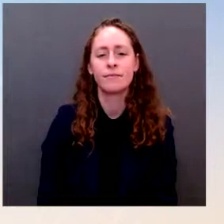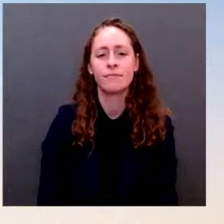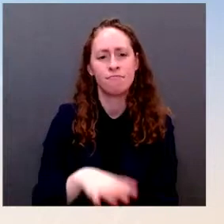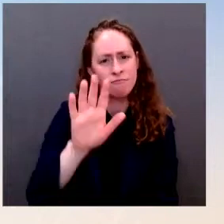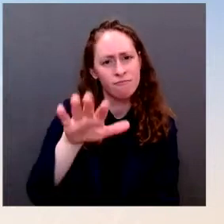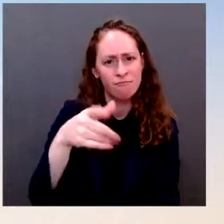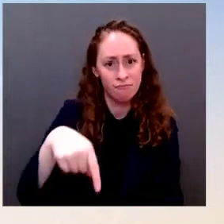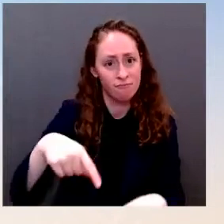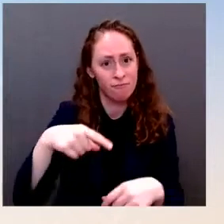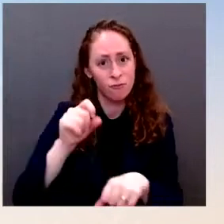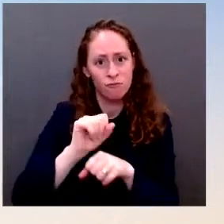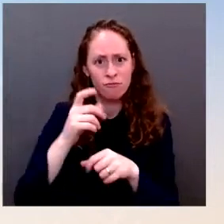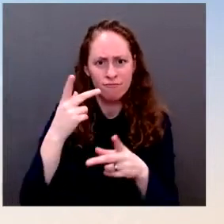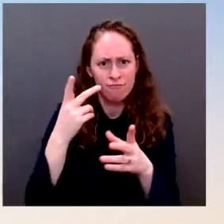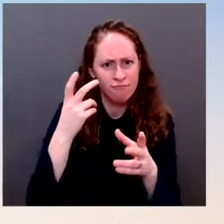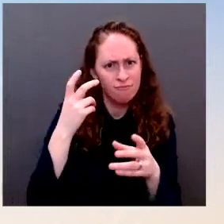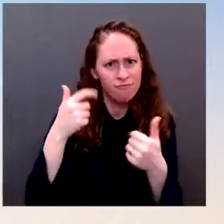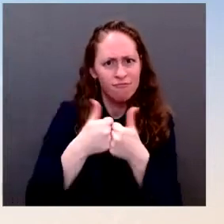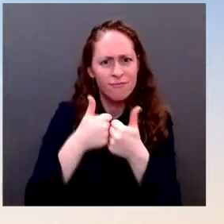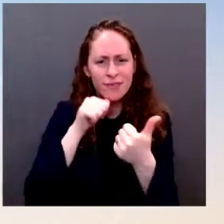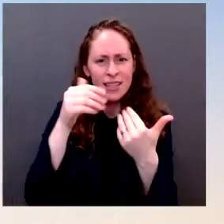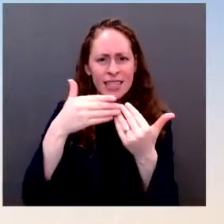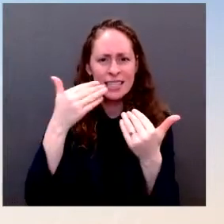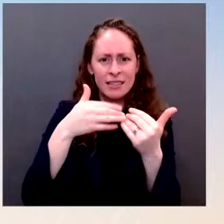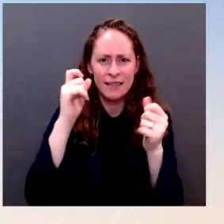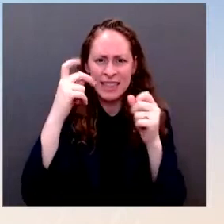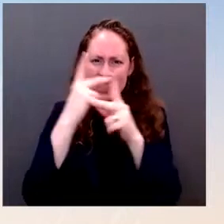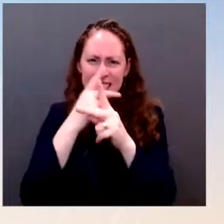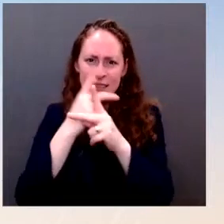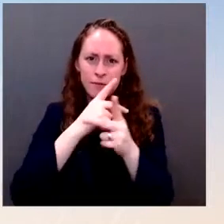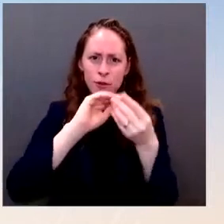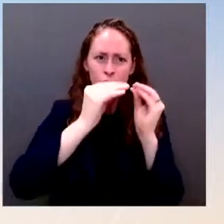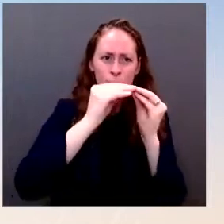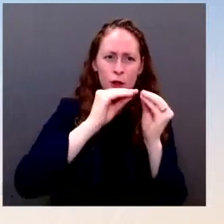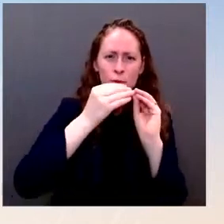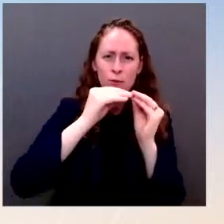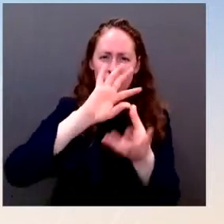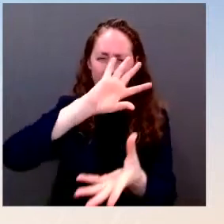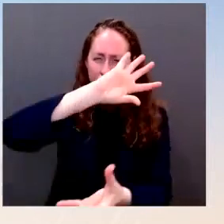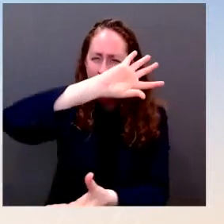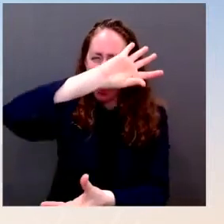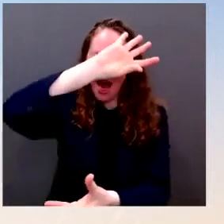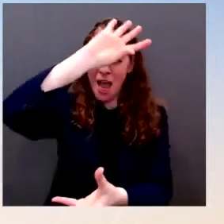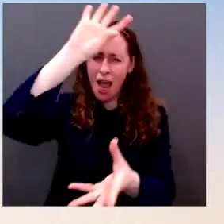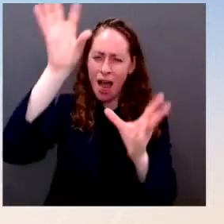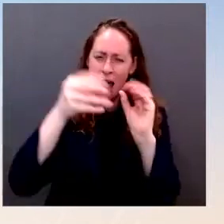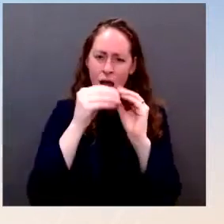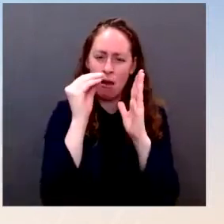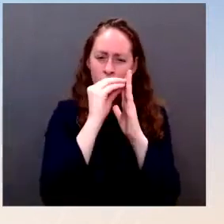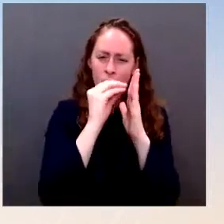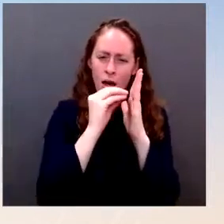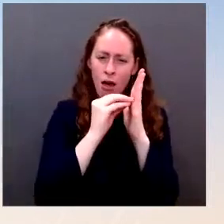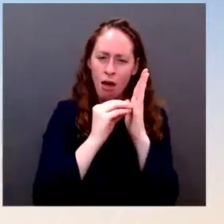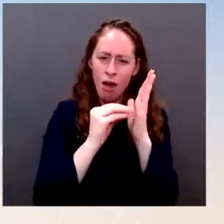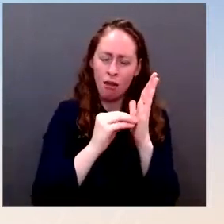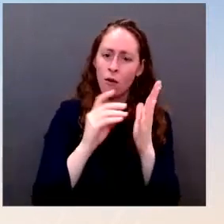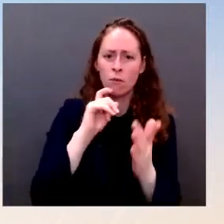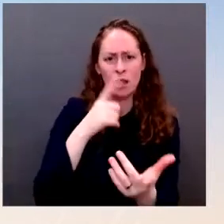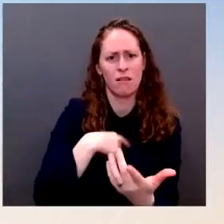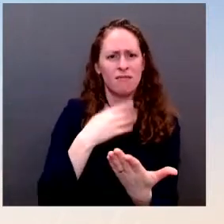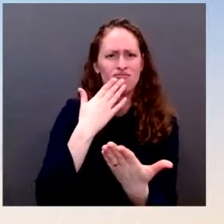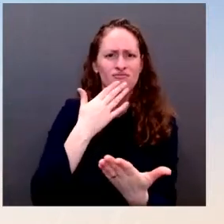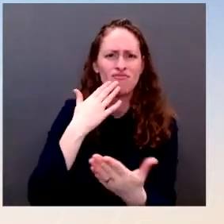pandemic. We are very grateful to the BLS team that does that, and it's just incredibly challenging during an ongoing